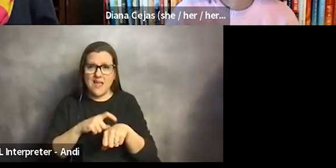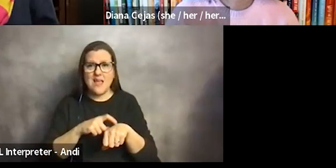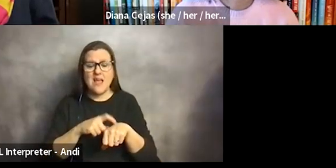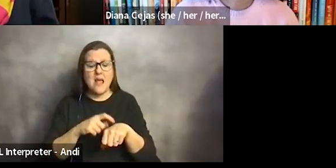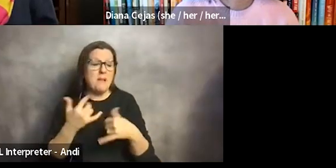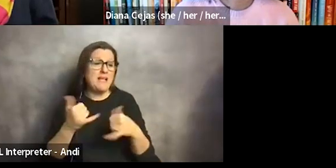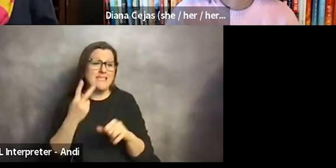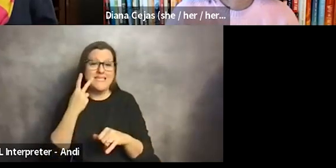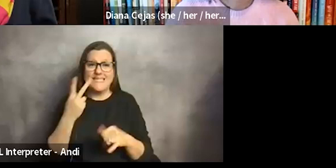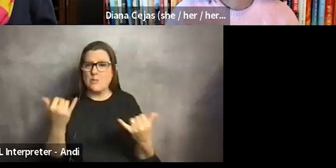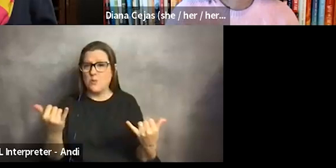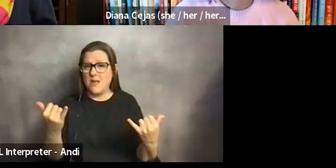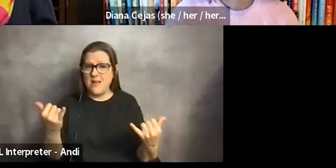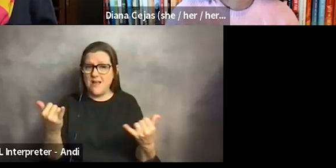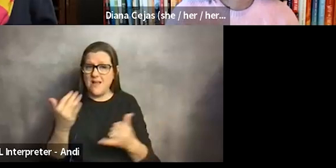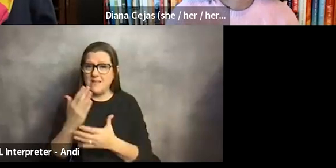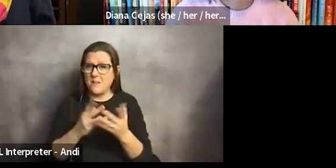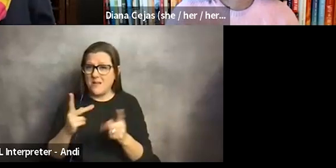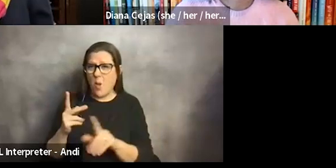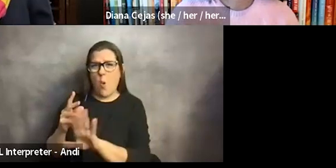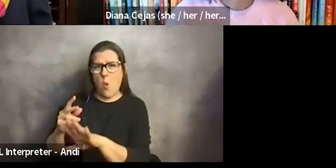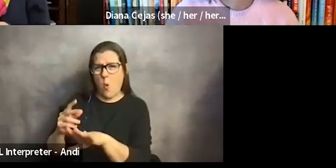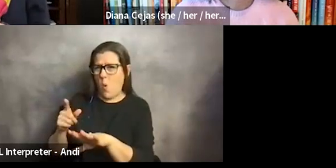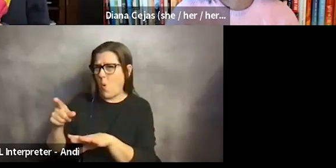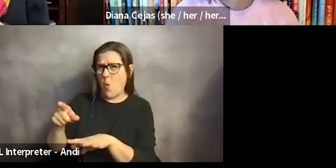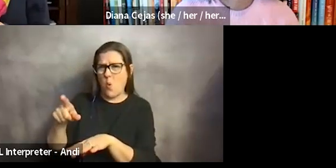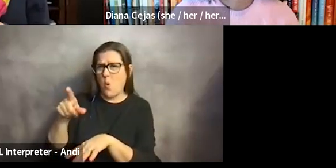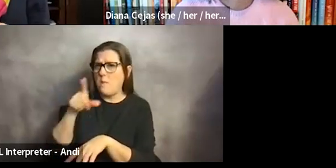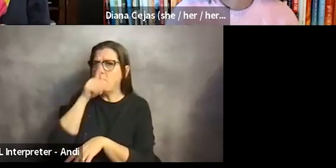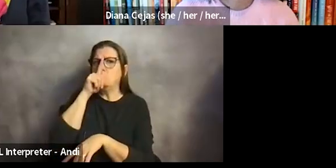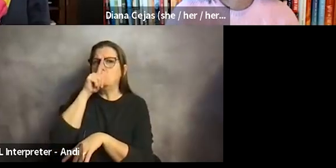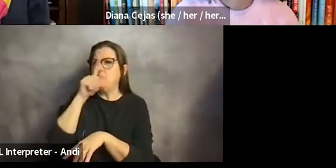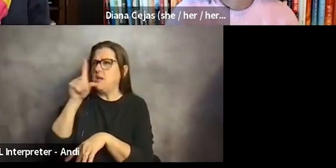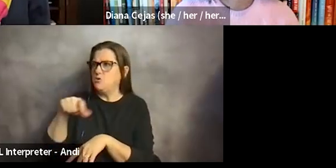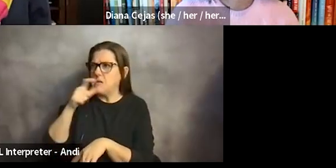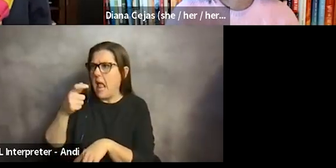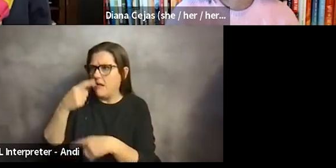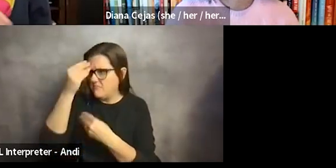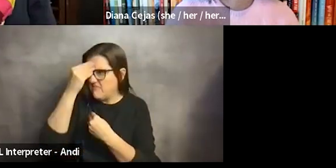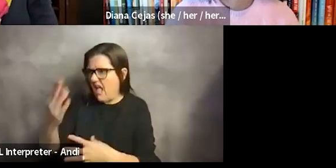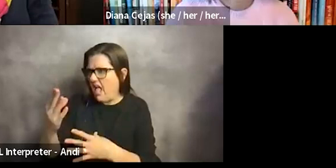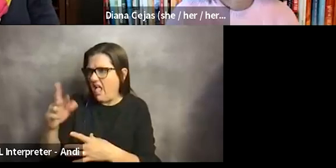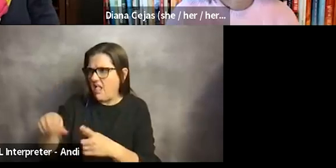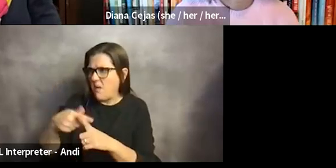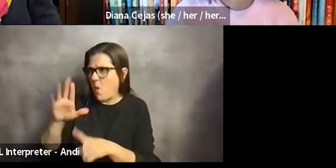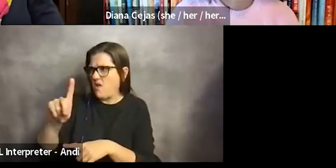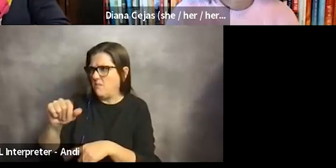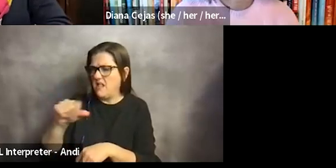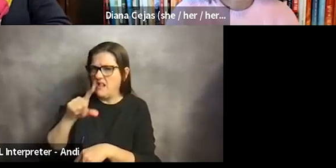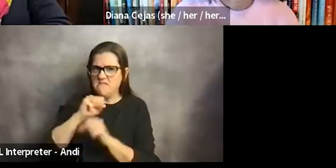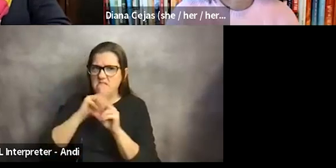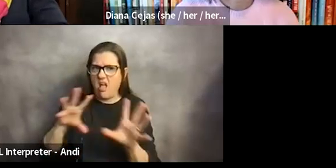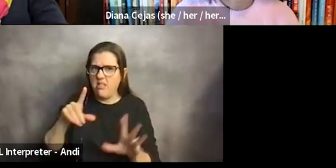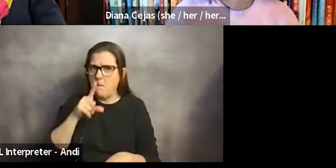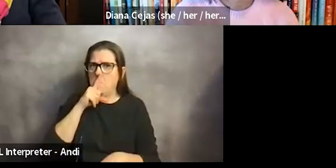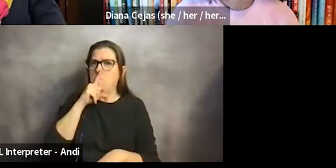see it today where people will be like, uh, you shouldn't, you shouldn't disclose at all. Um, especially if you don't